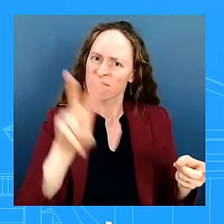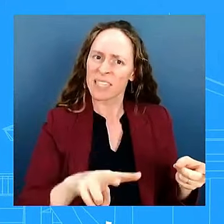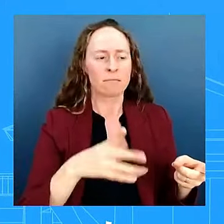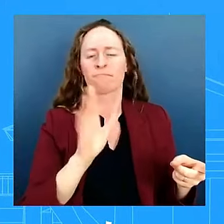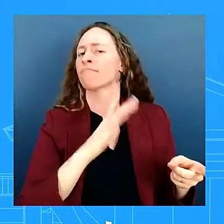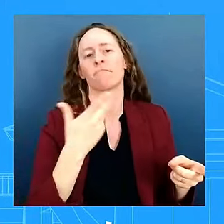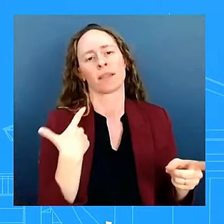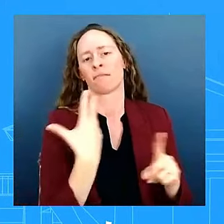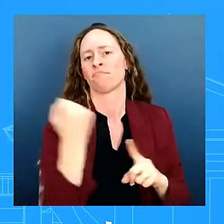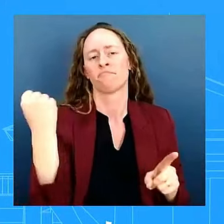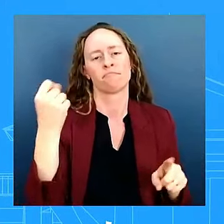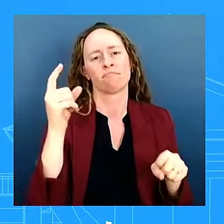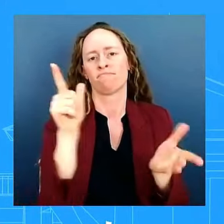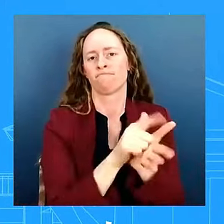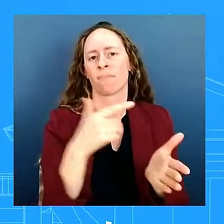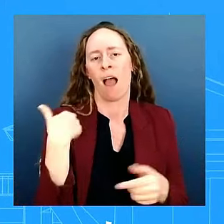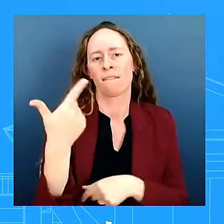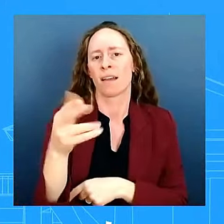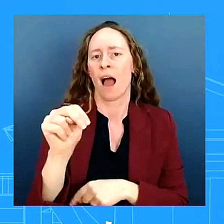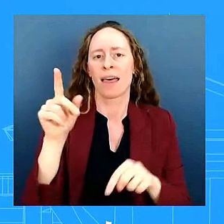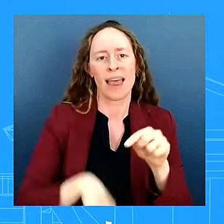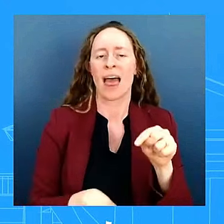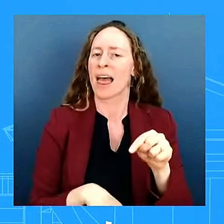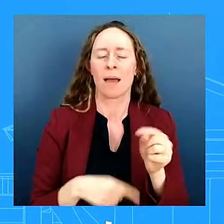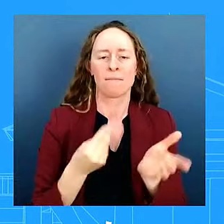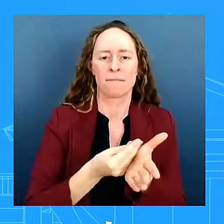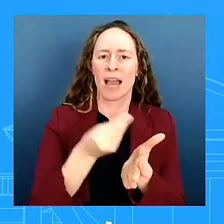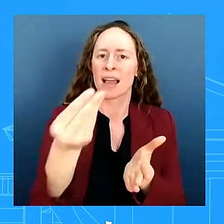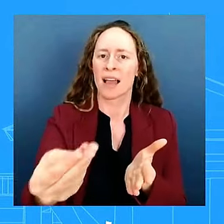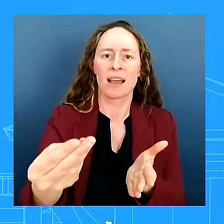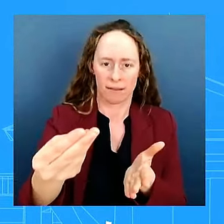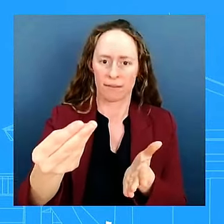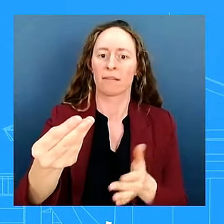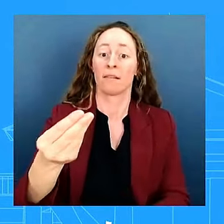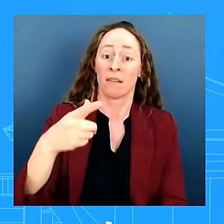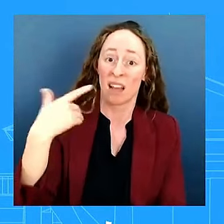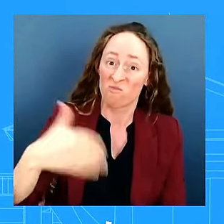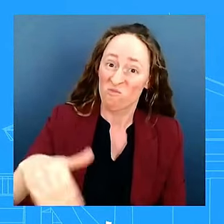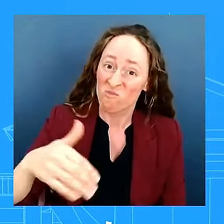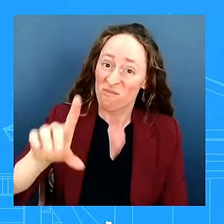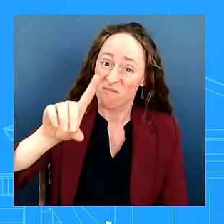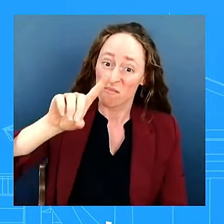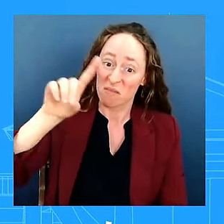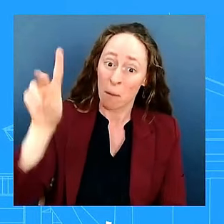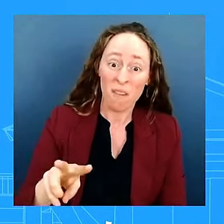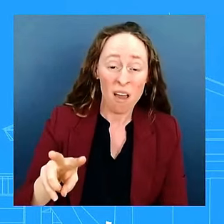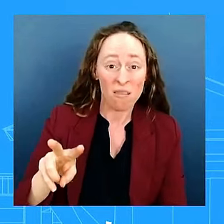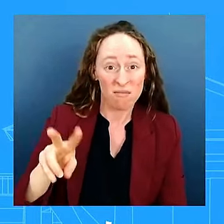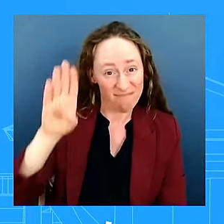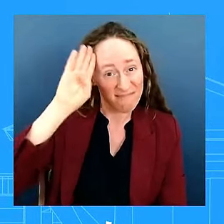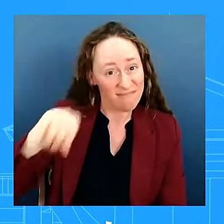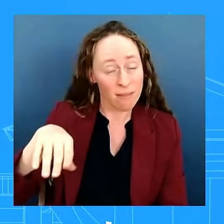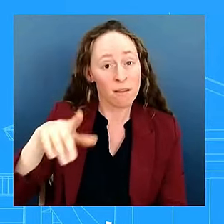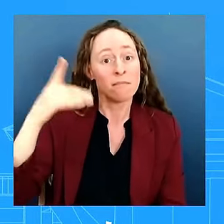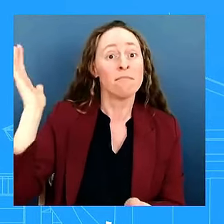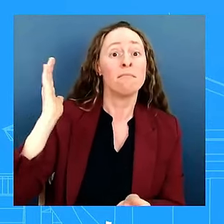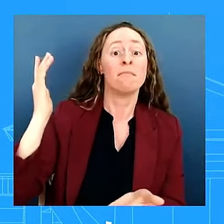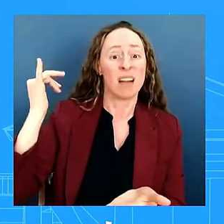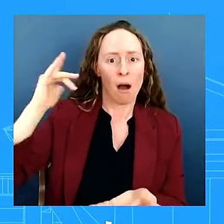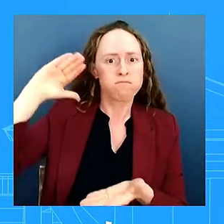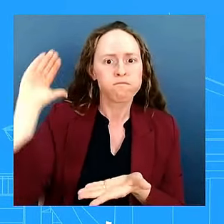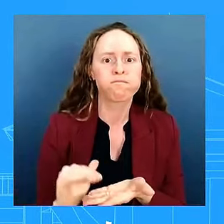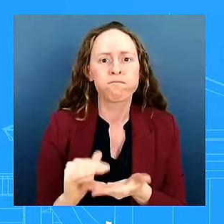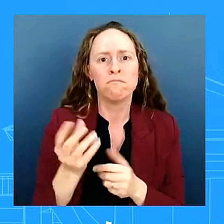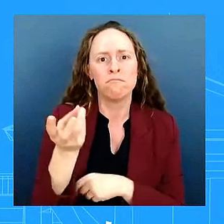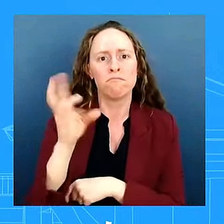annual domestic violence rates dropped by 67 percent and the rate of rapes and sexual assault declined